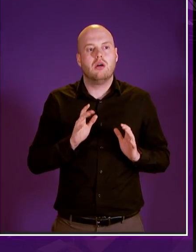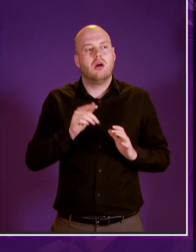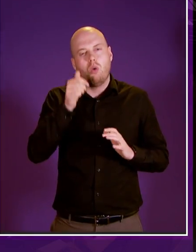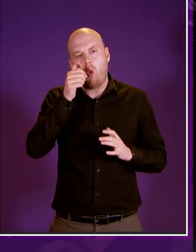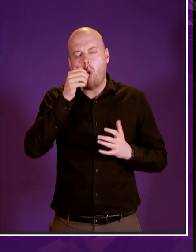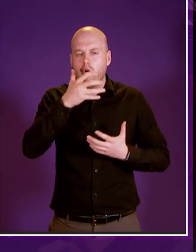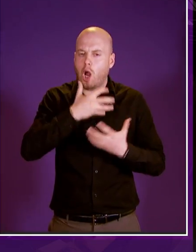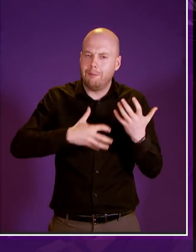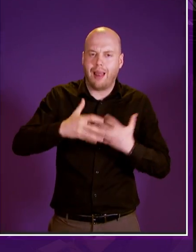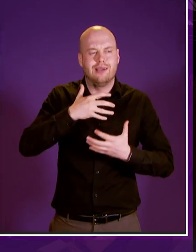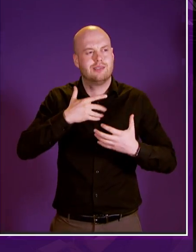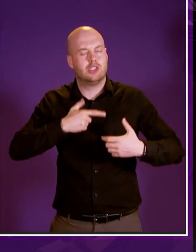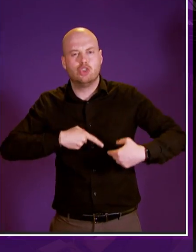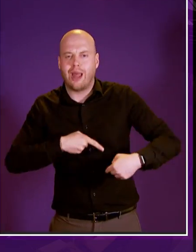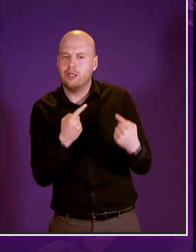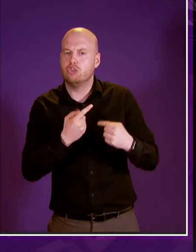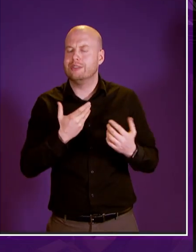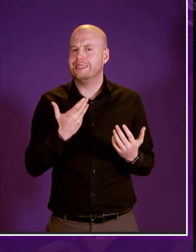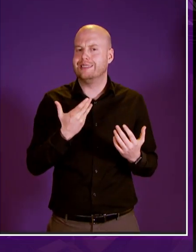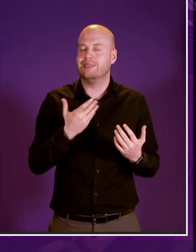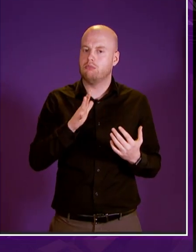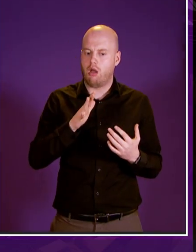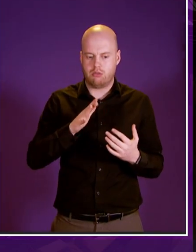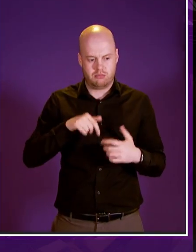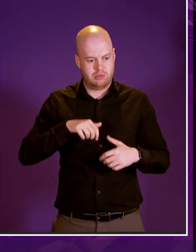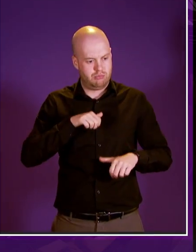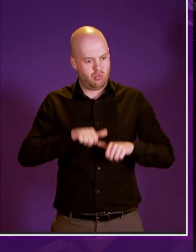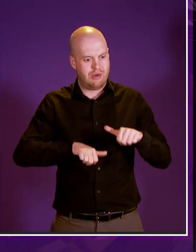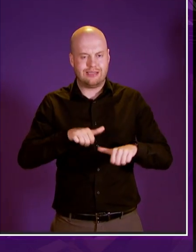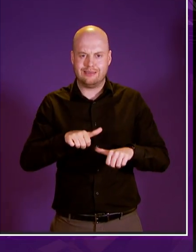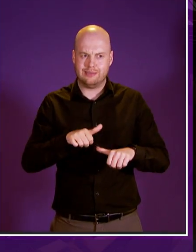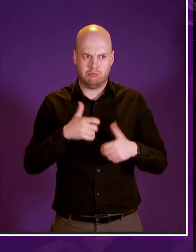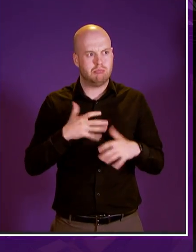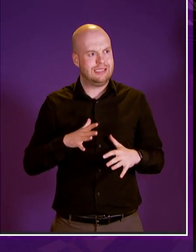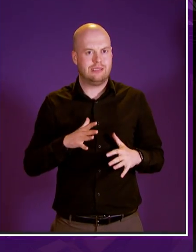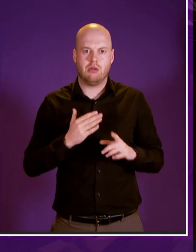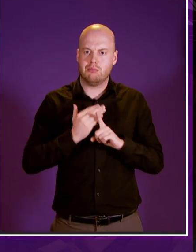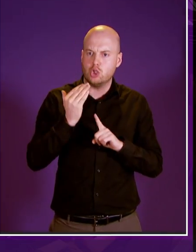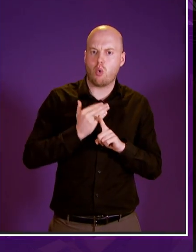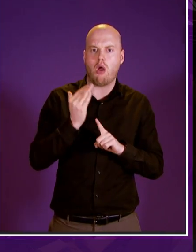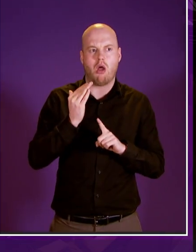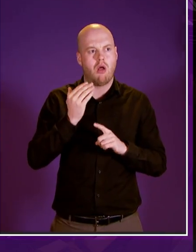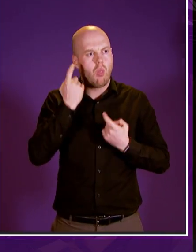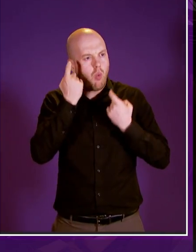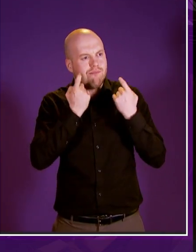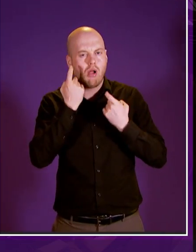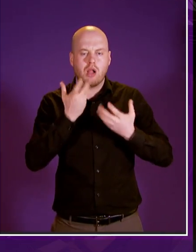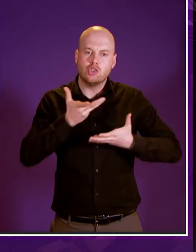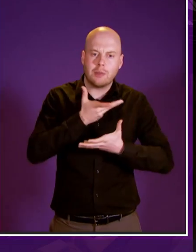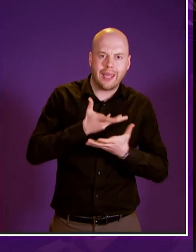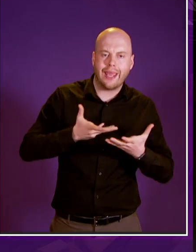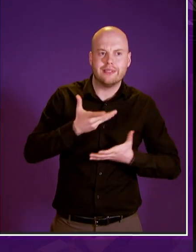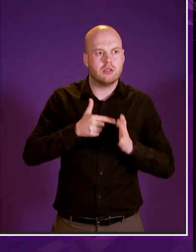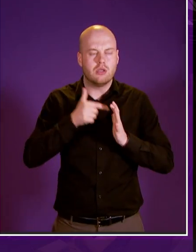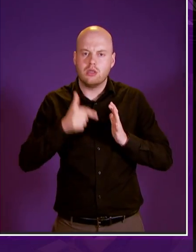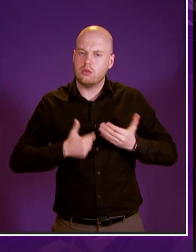legislative area its progress has been characterized by mature and thoughtful debate at every stage during today's